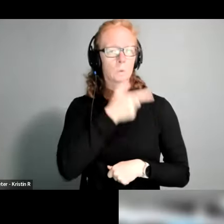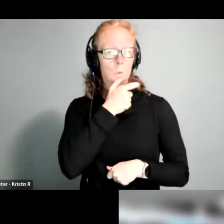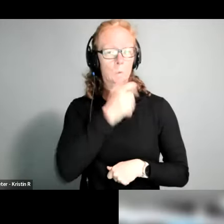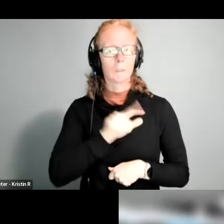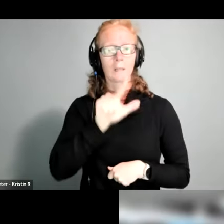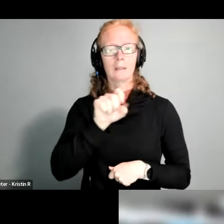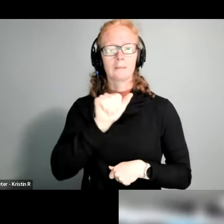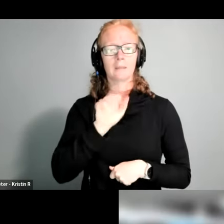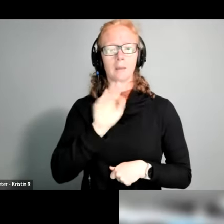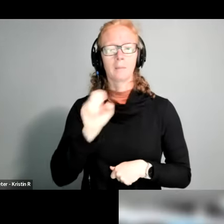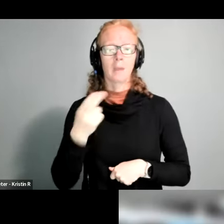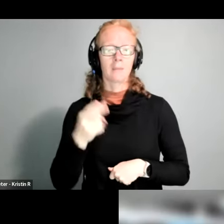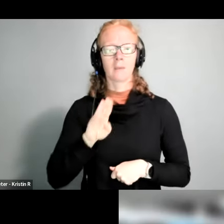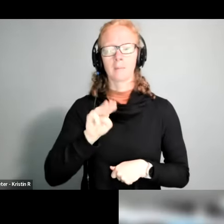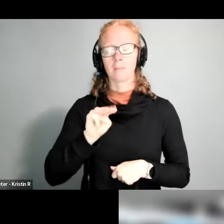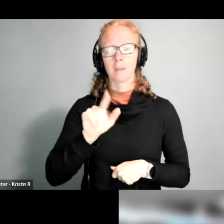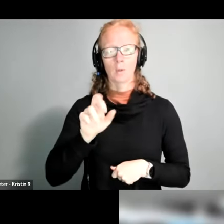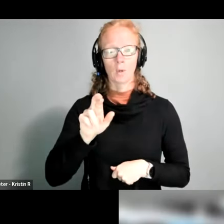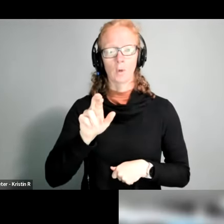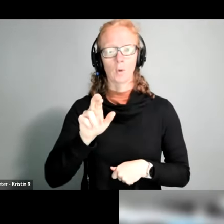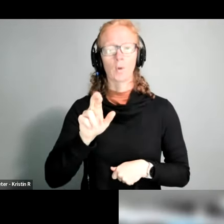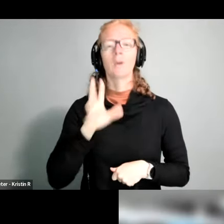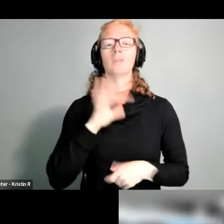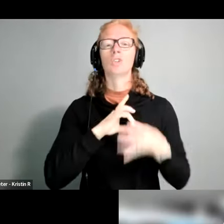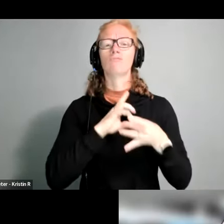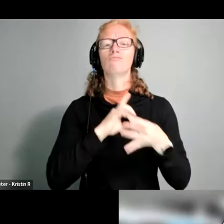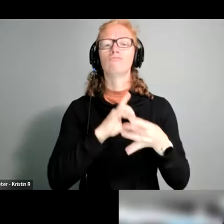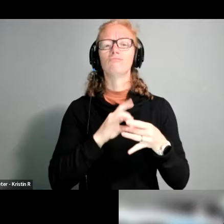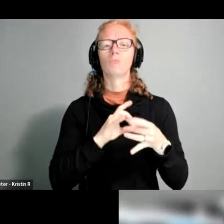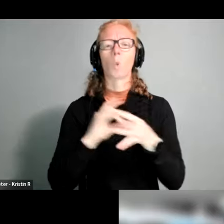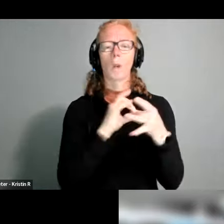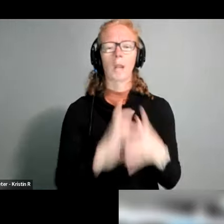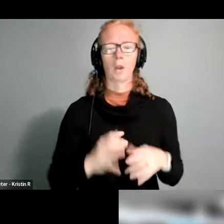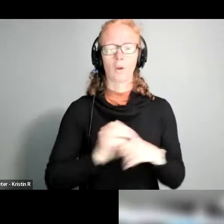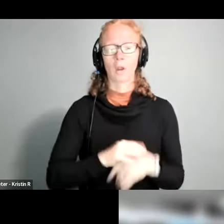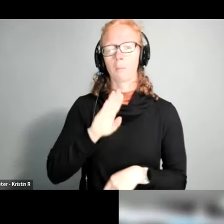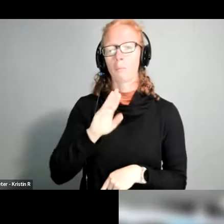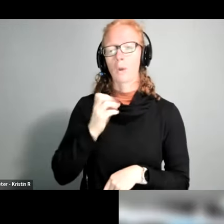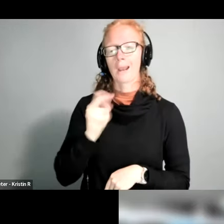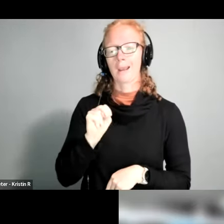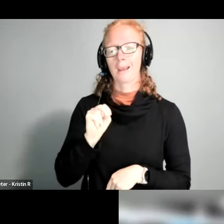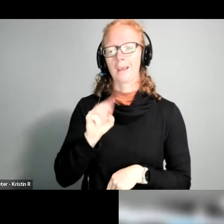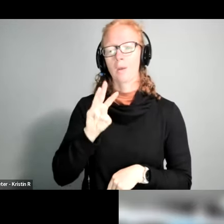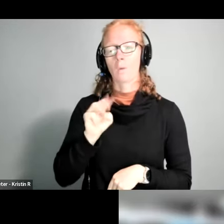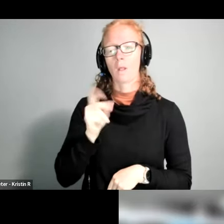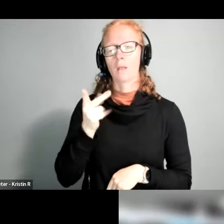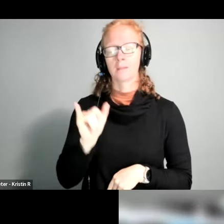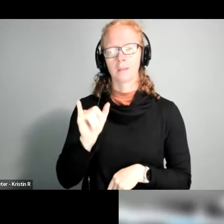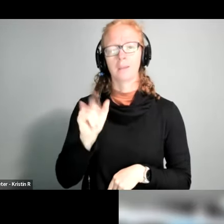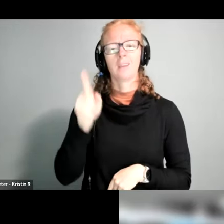beth miller the outreach and referral coordinator and dr brian wonaki who is the chief technology officer